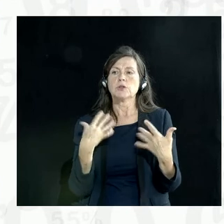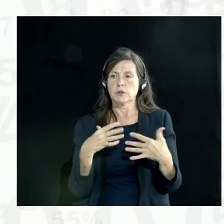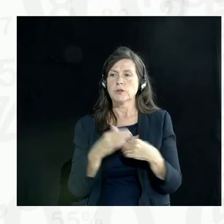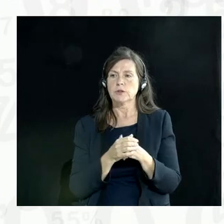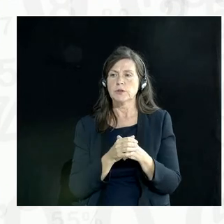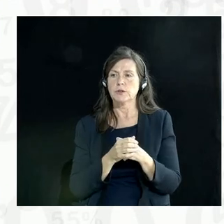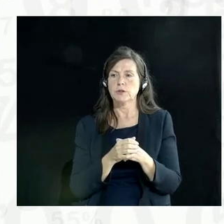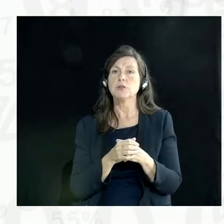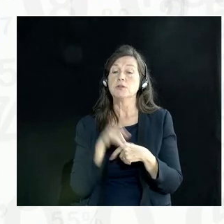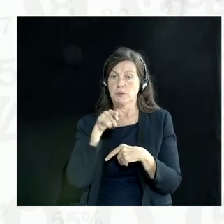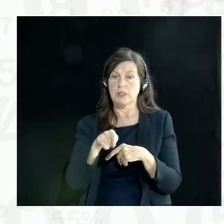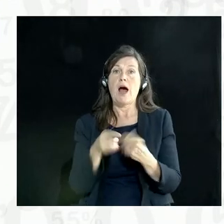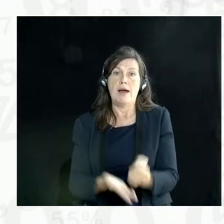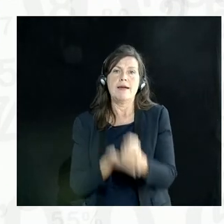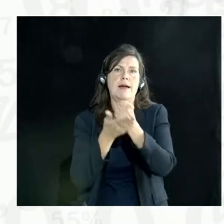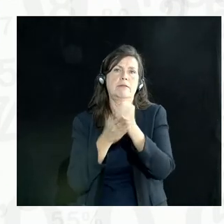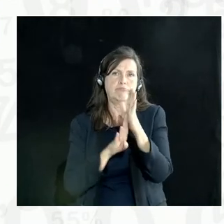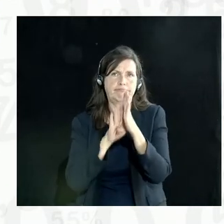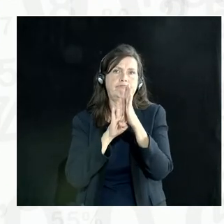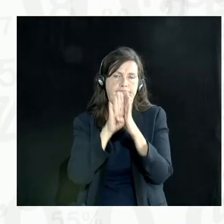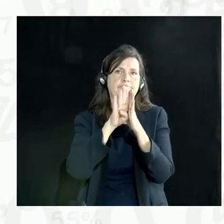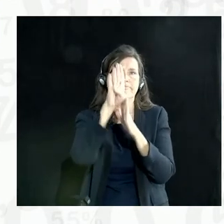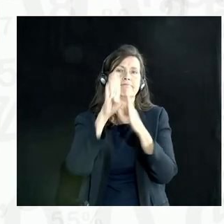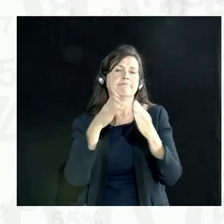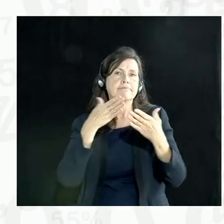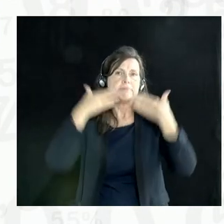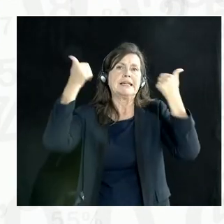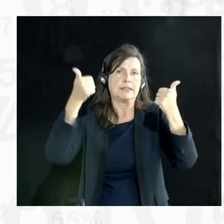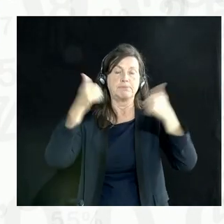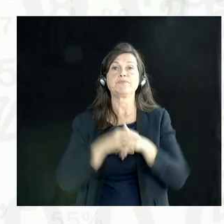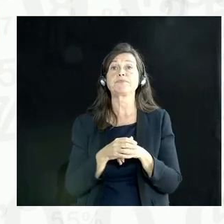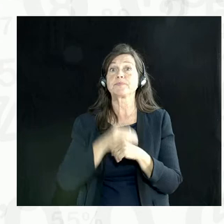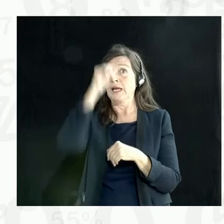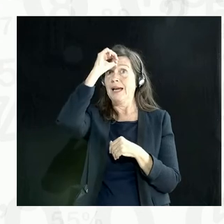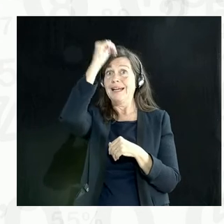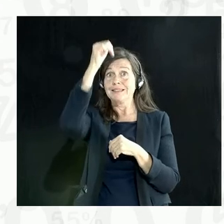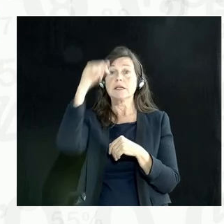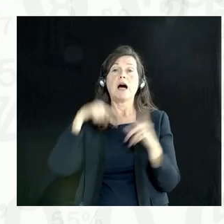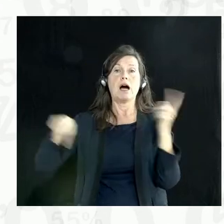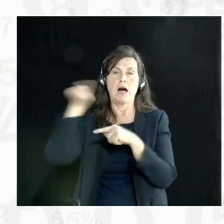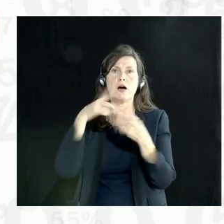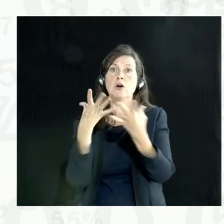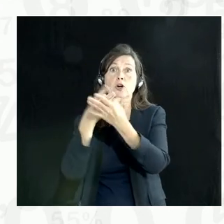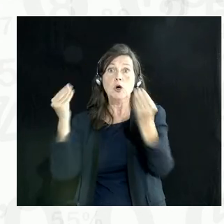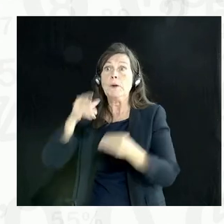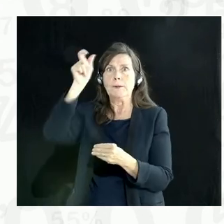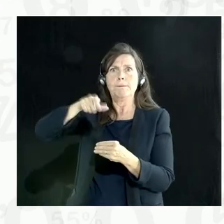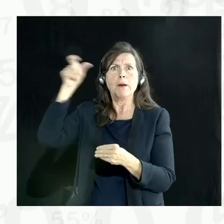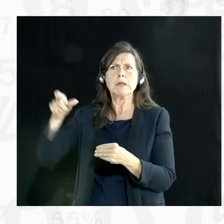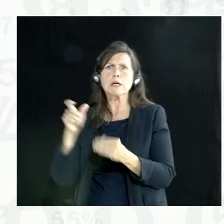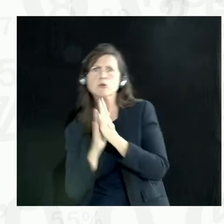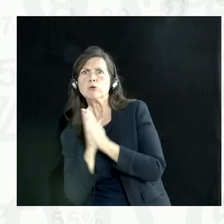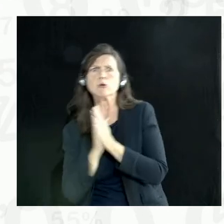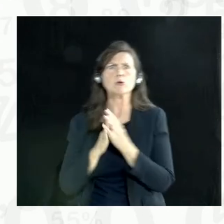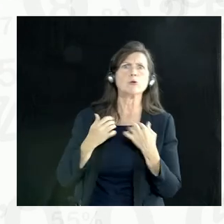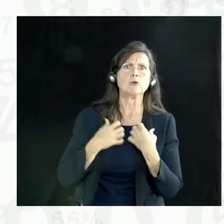there is scope for improvement. But I think what's happened, at least in India, is that a lot of the public digital infrastructure that's been built has